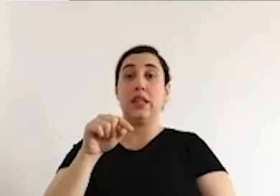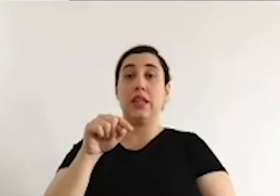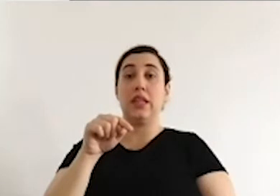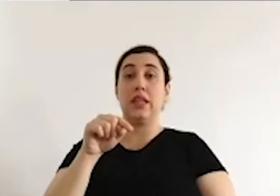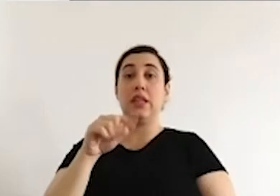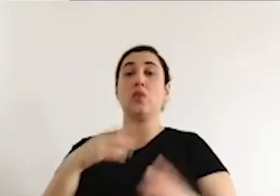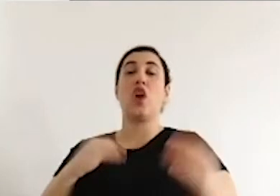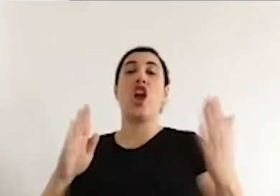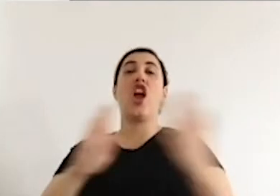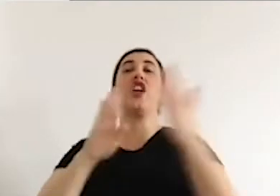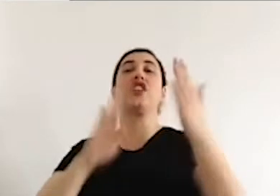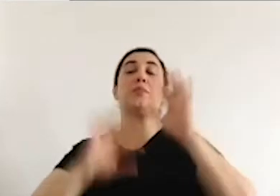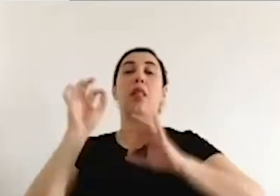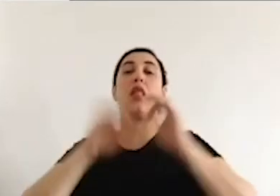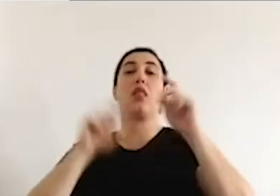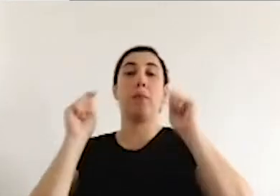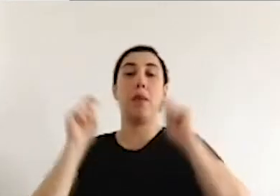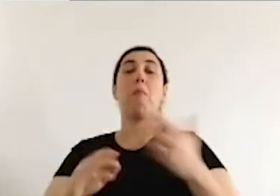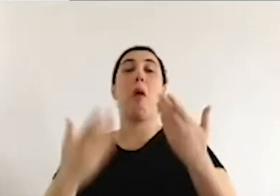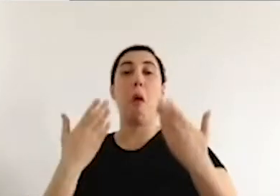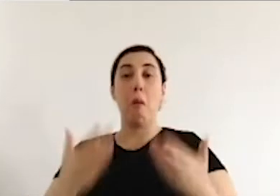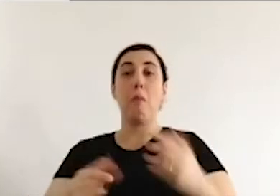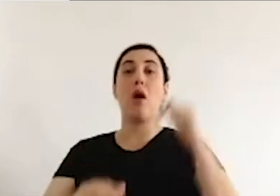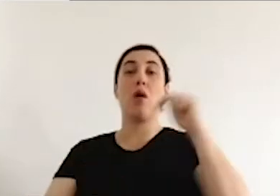counter-strategies have been devised.